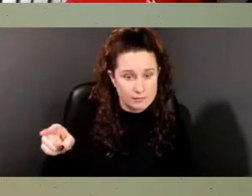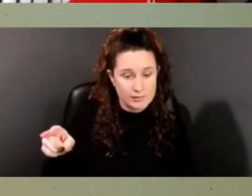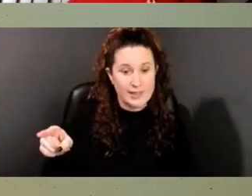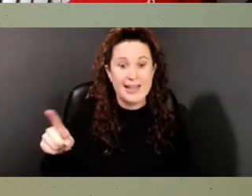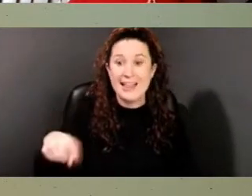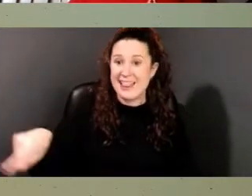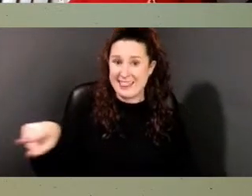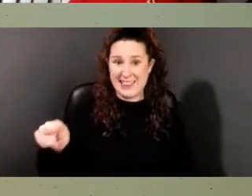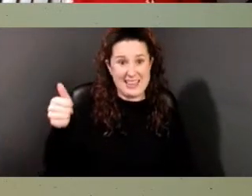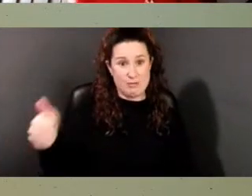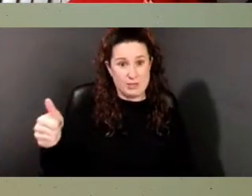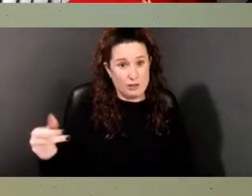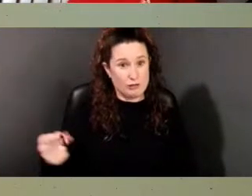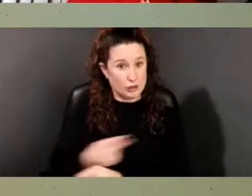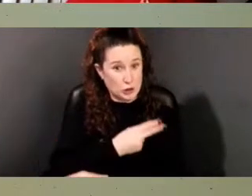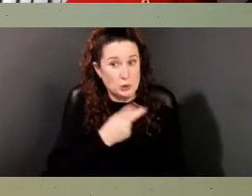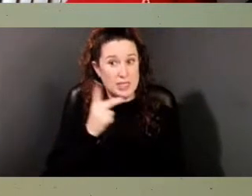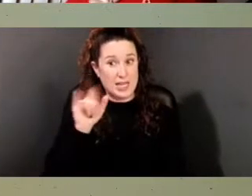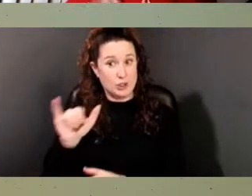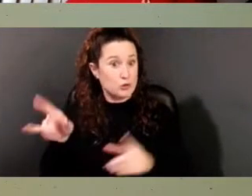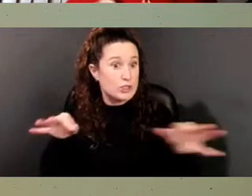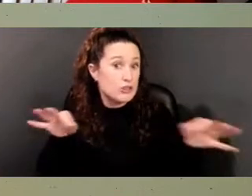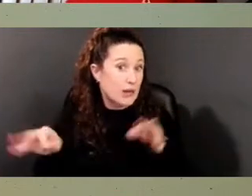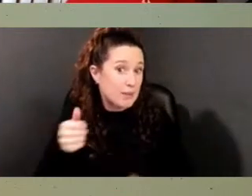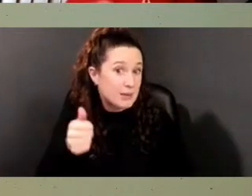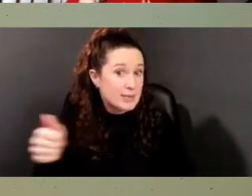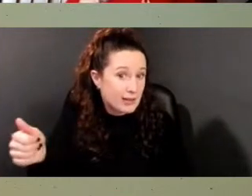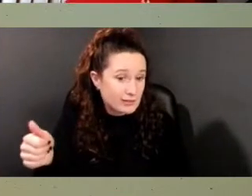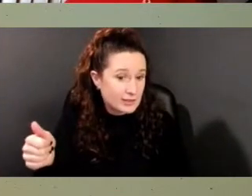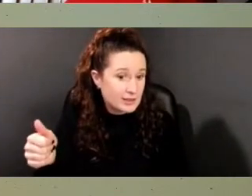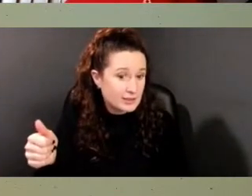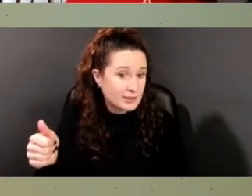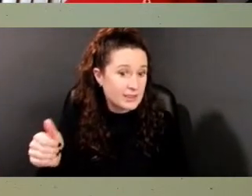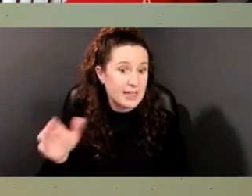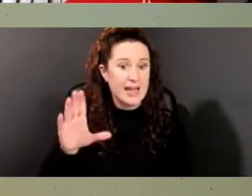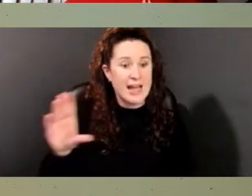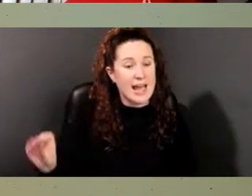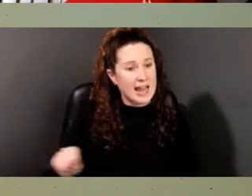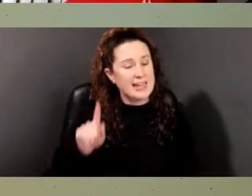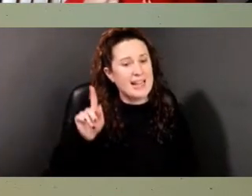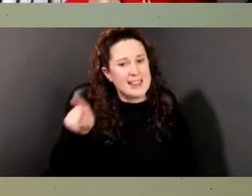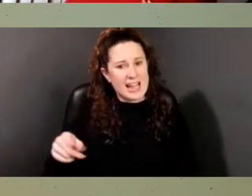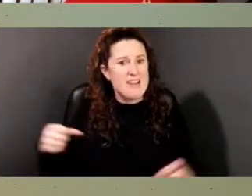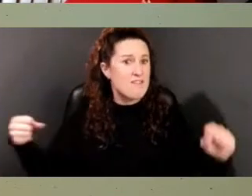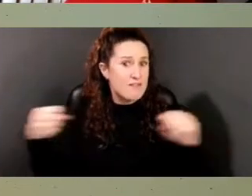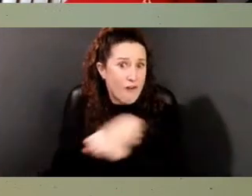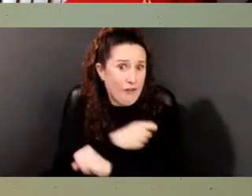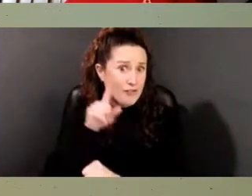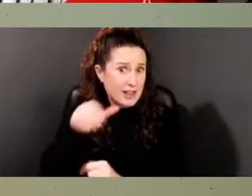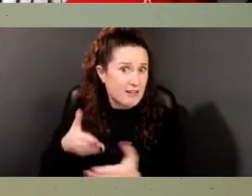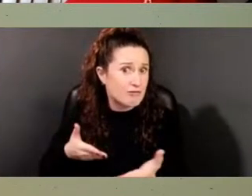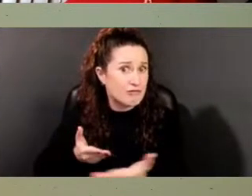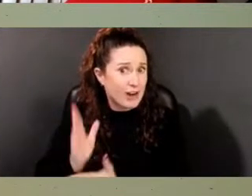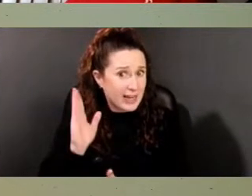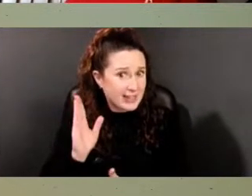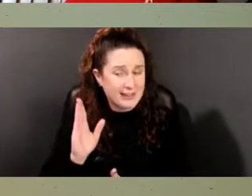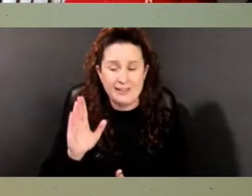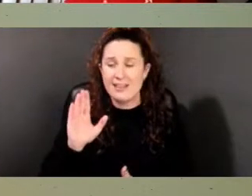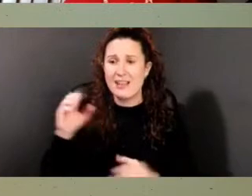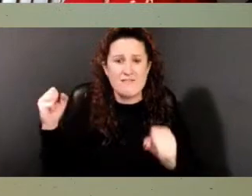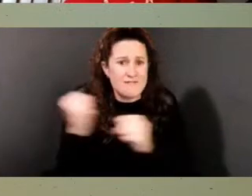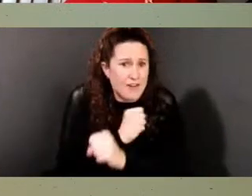describe themselves, right? And the idea that they fought for this, right, this African-American identity.